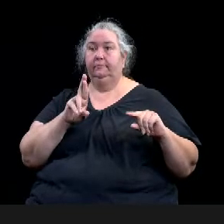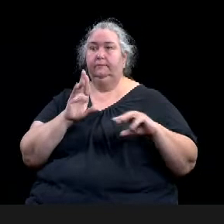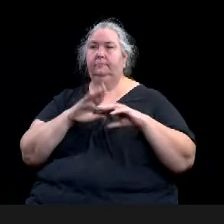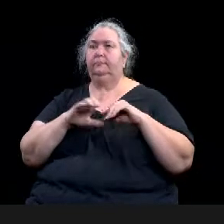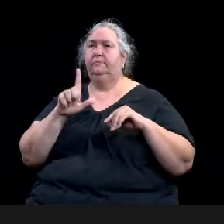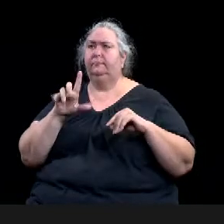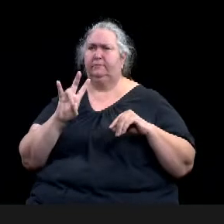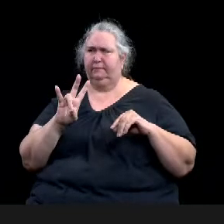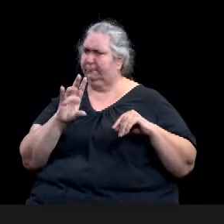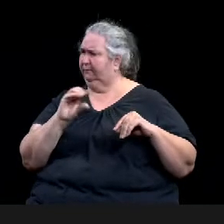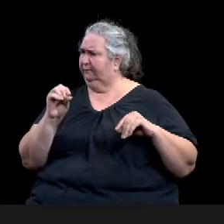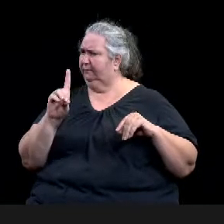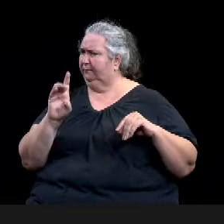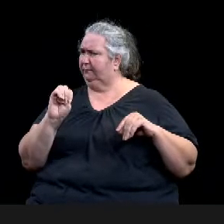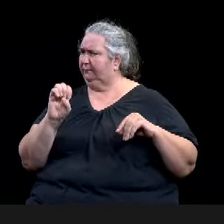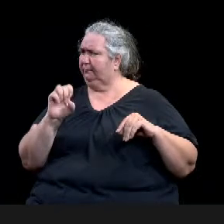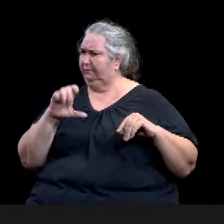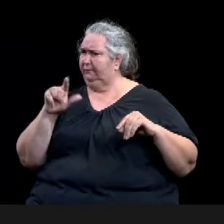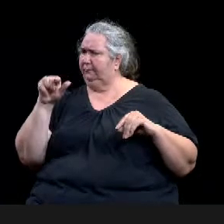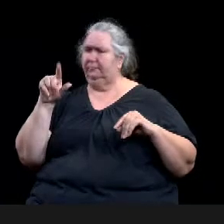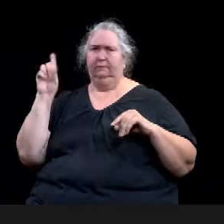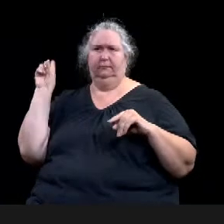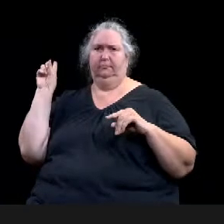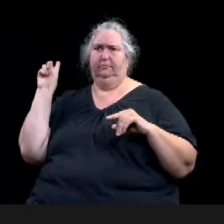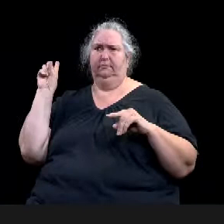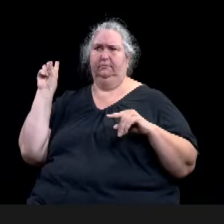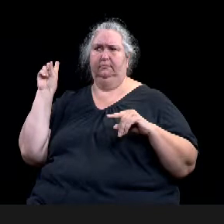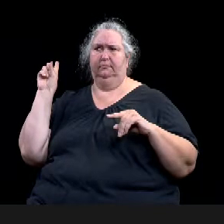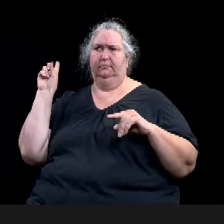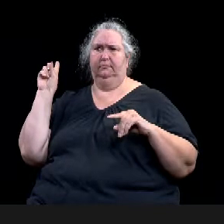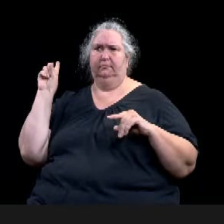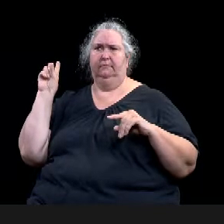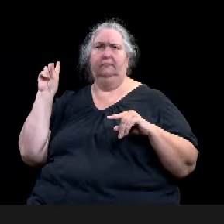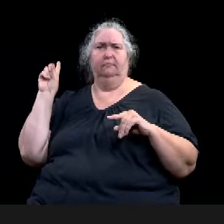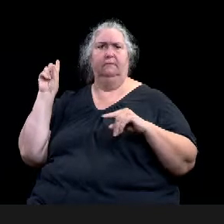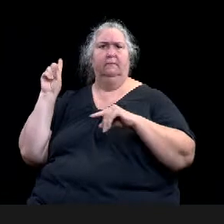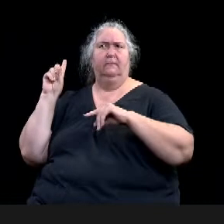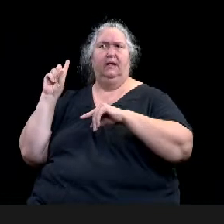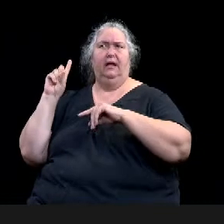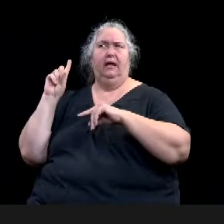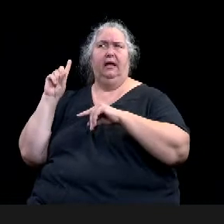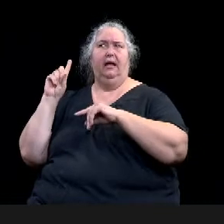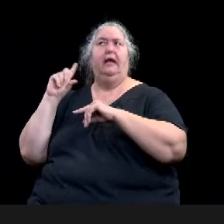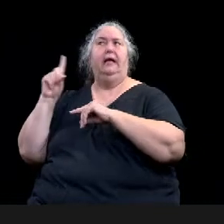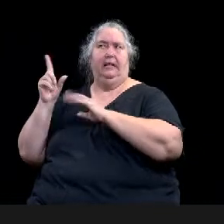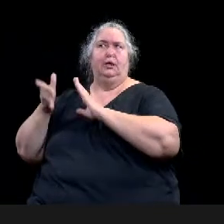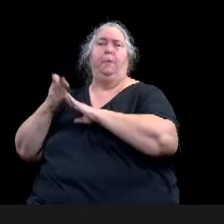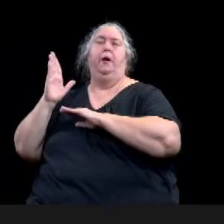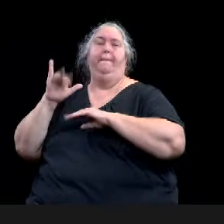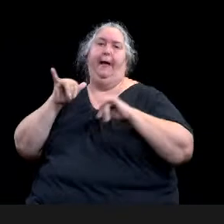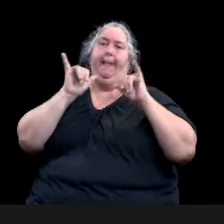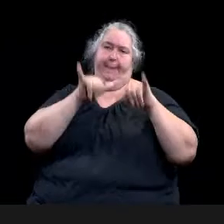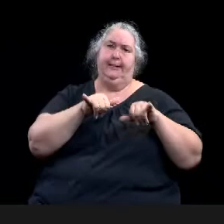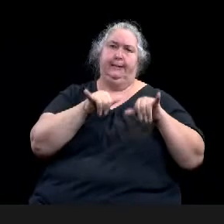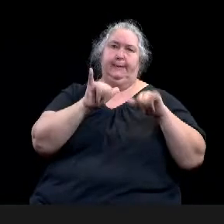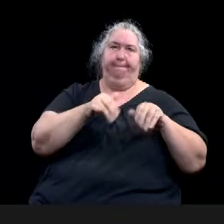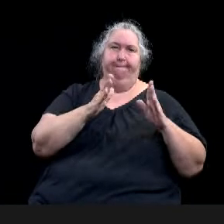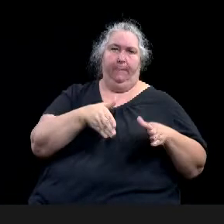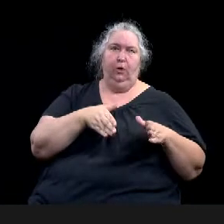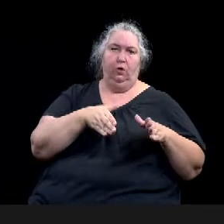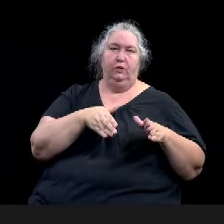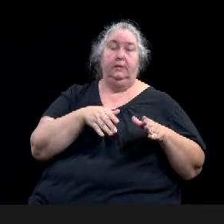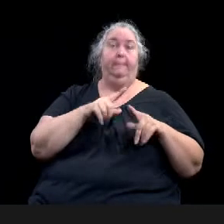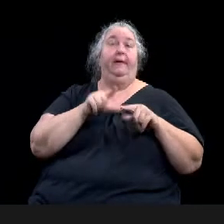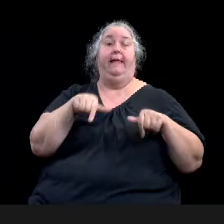they, um, they actually live, uh, in this home here that, uh, part of this application, but they also have this SDR